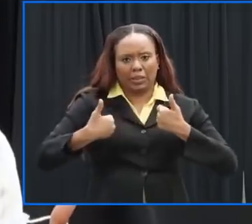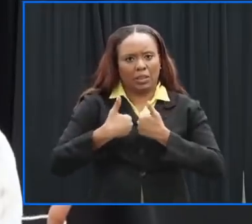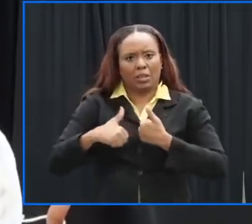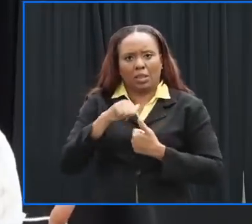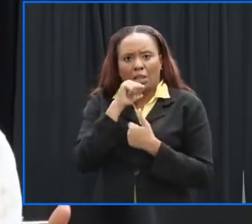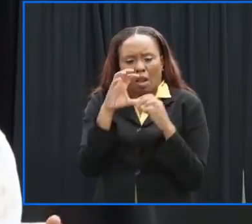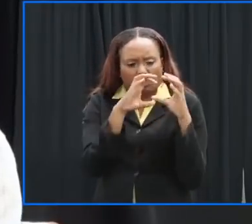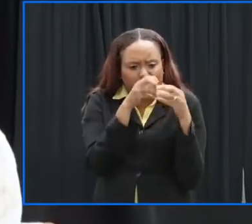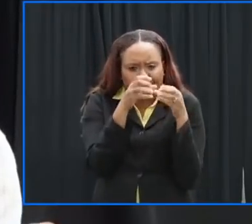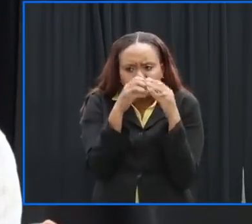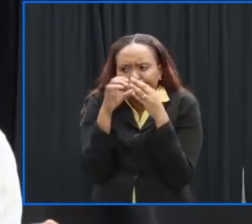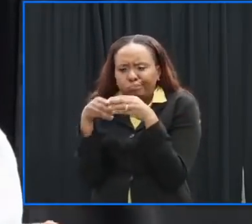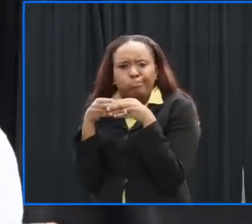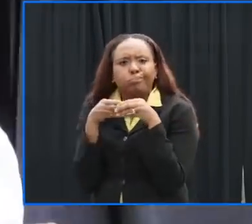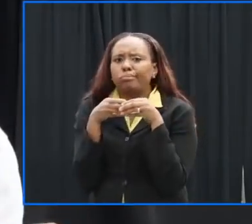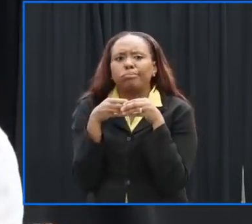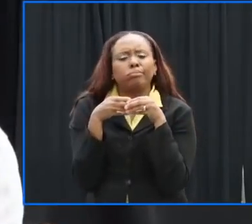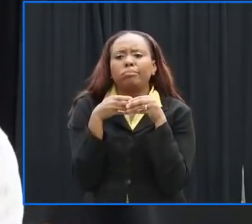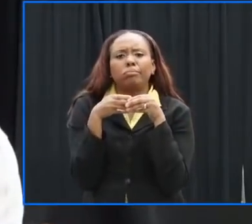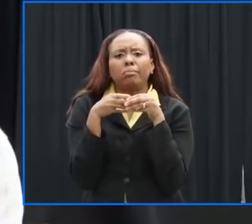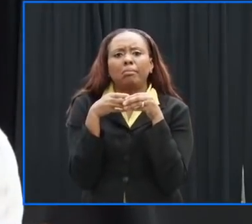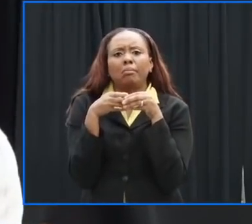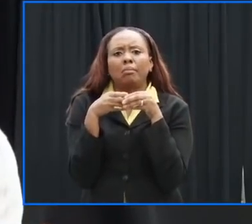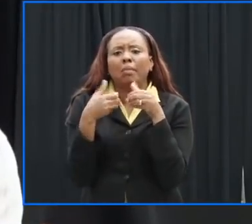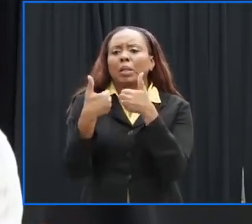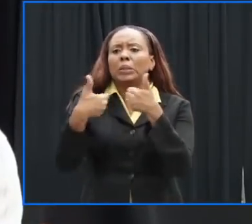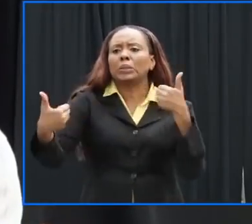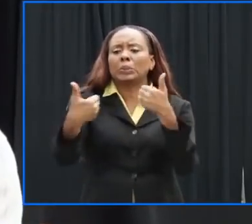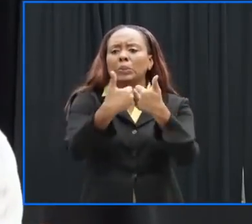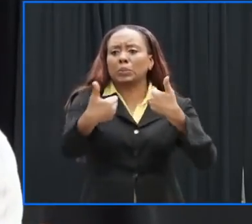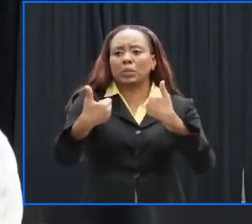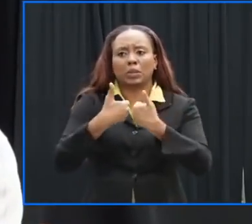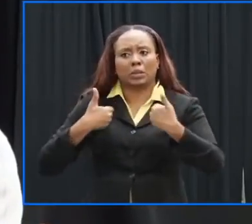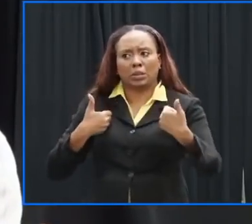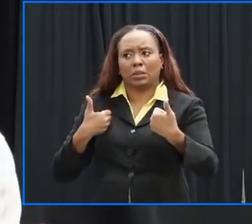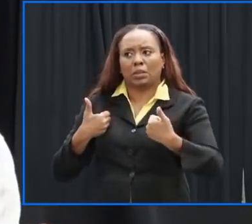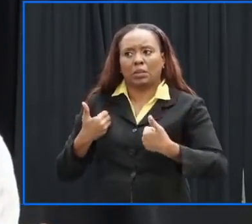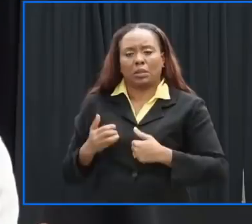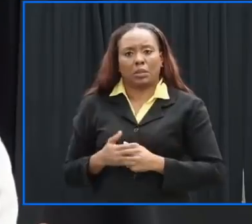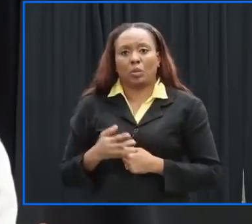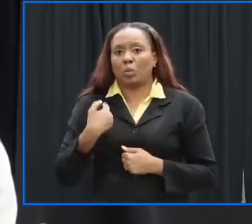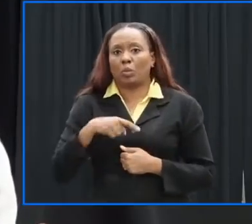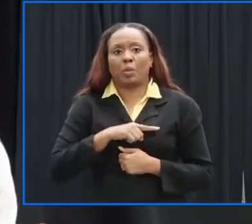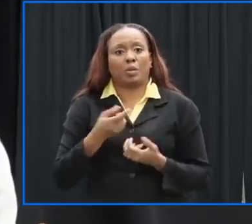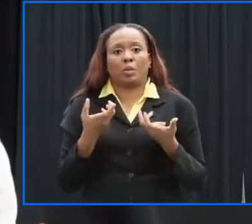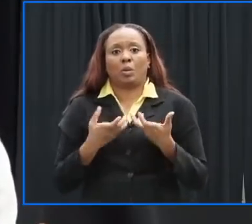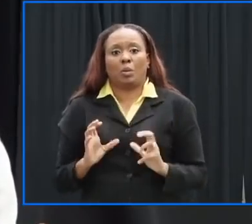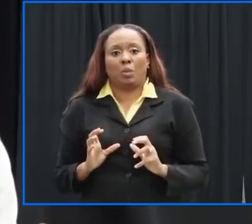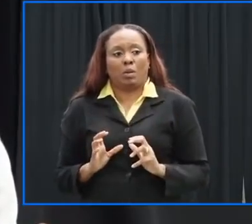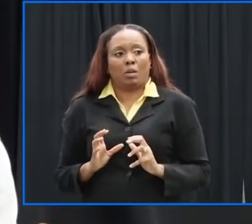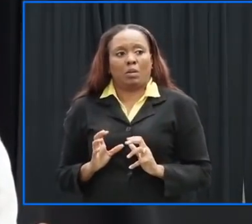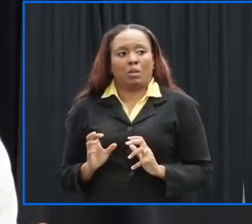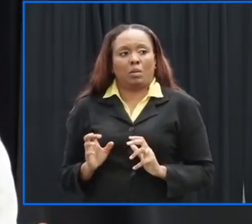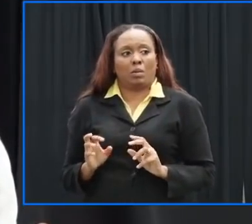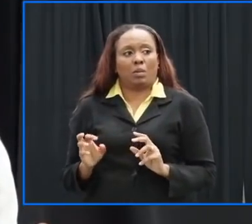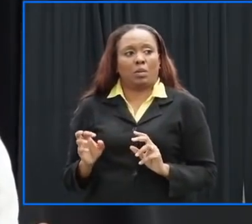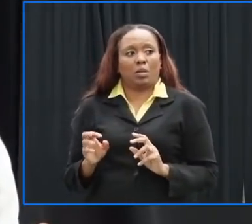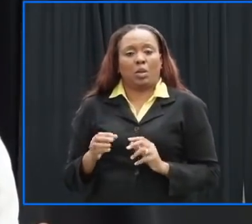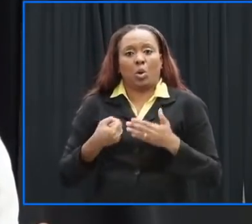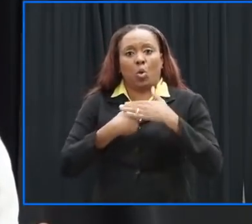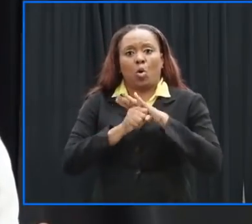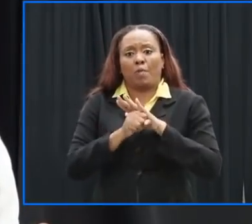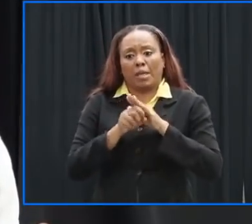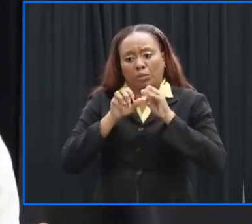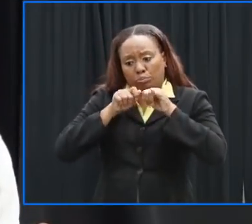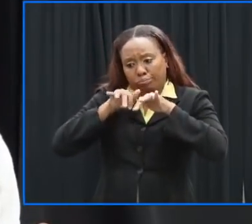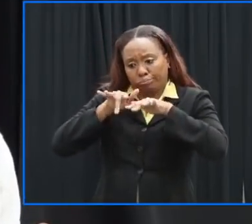so that please we are in a coveted environment and what we don't want is outbreak of covet within one of the